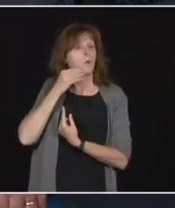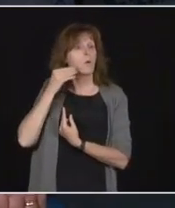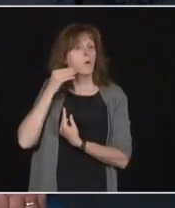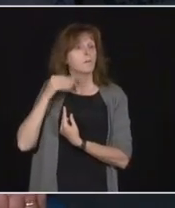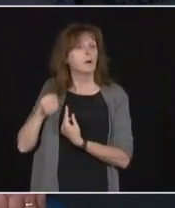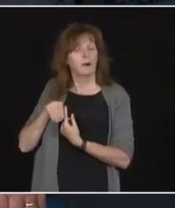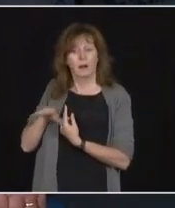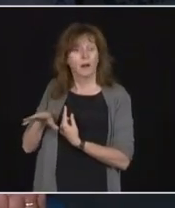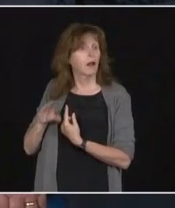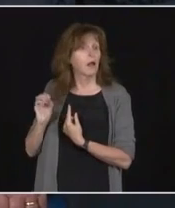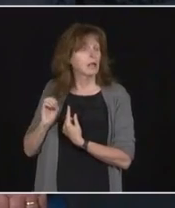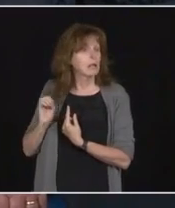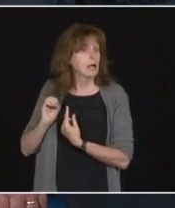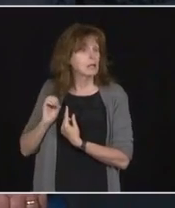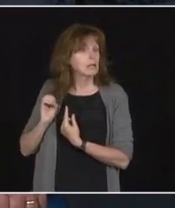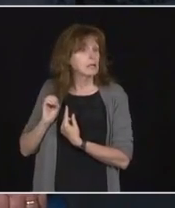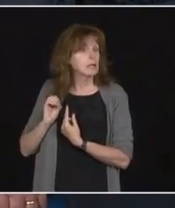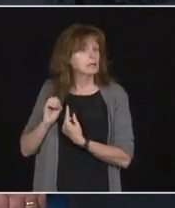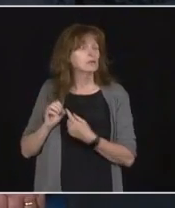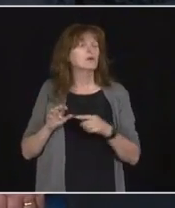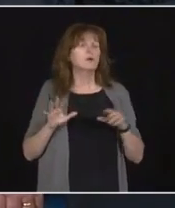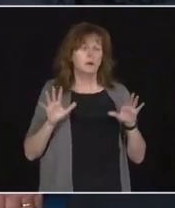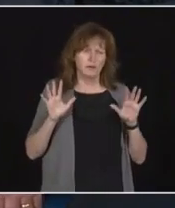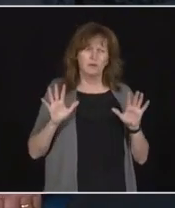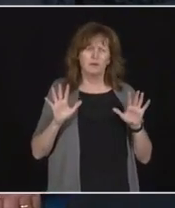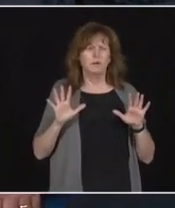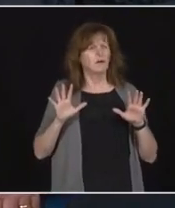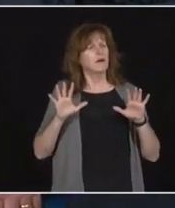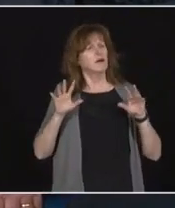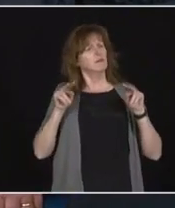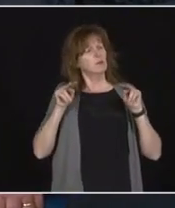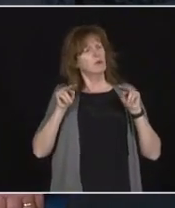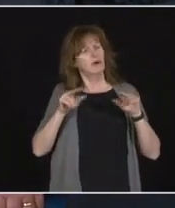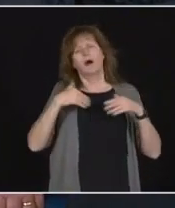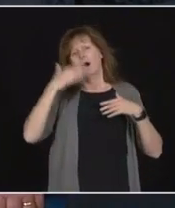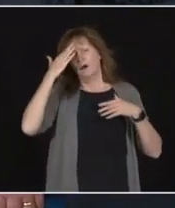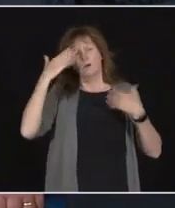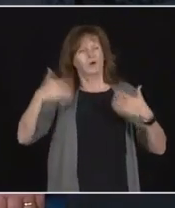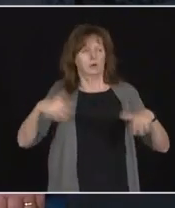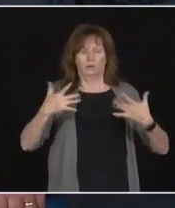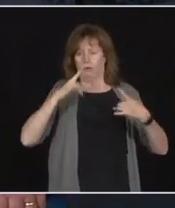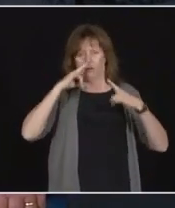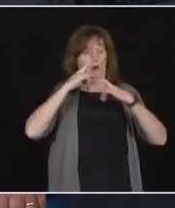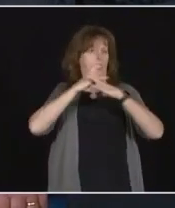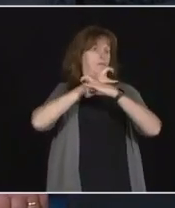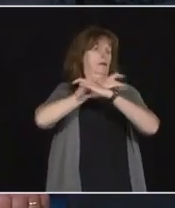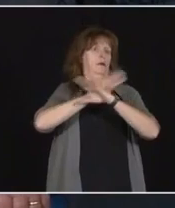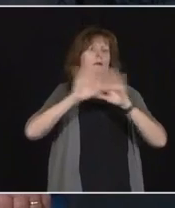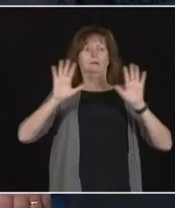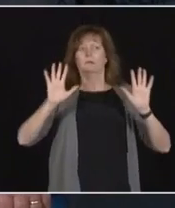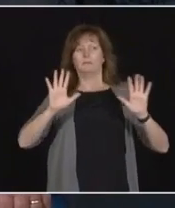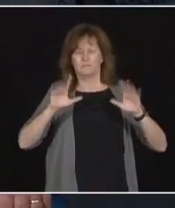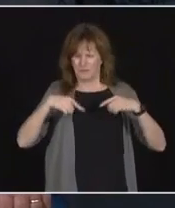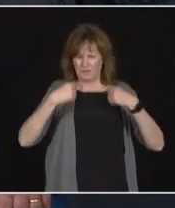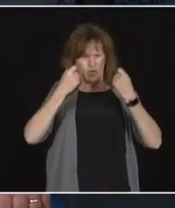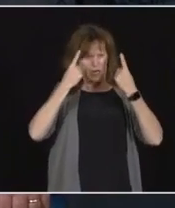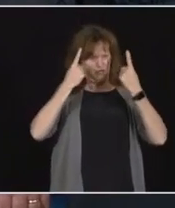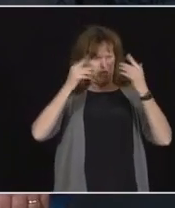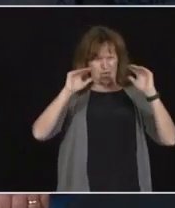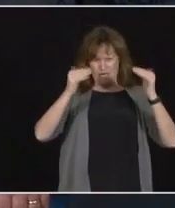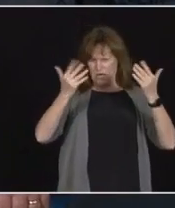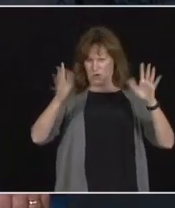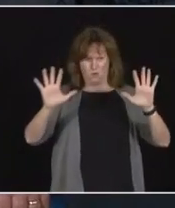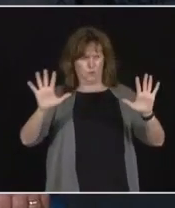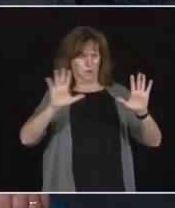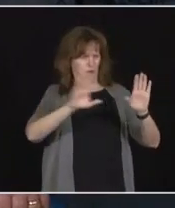in the home itself. So we have to really look at the complexity of this and understand how we open up and make sure that our residents can get